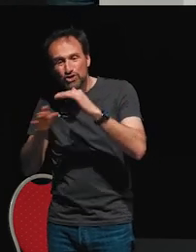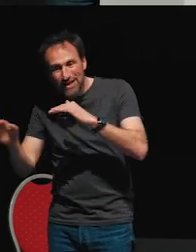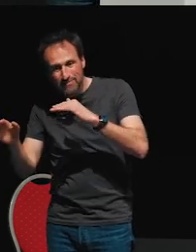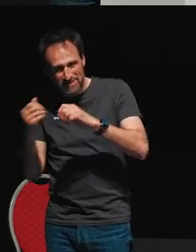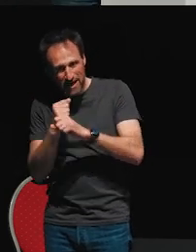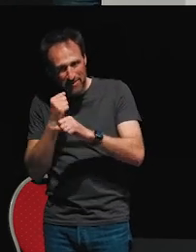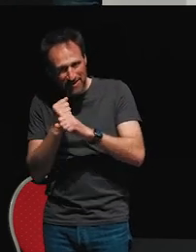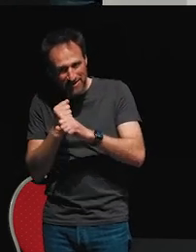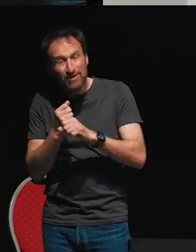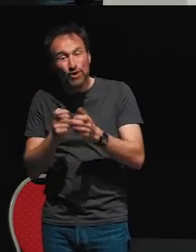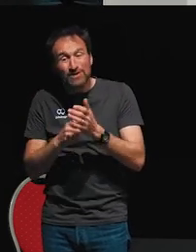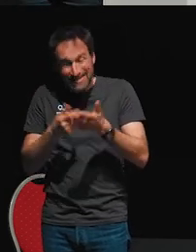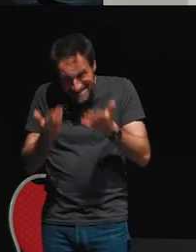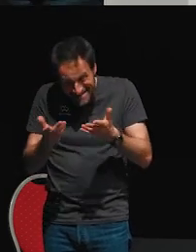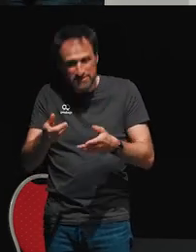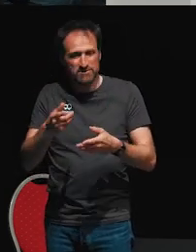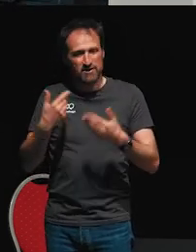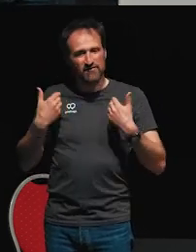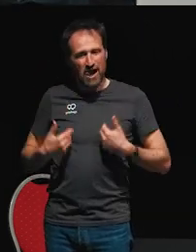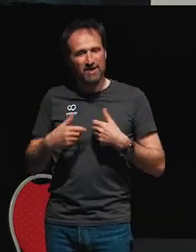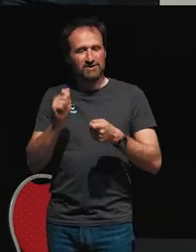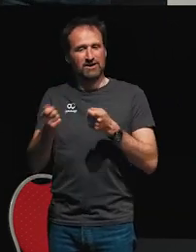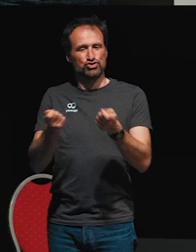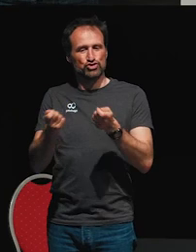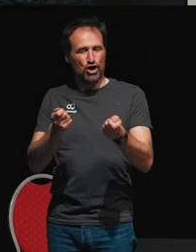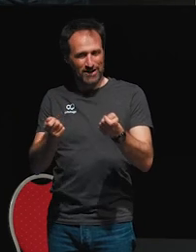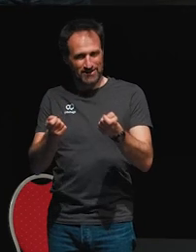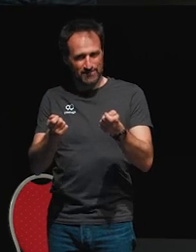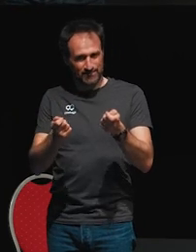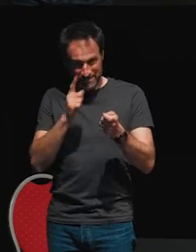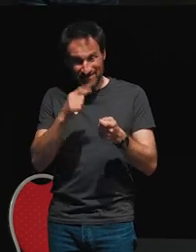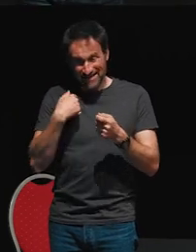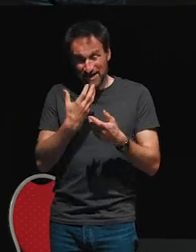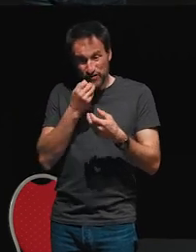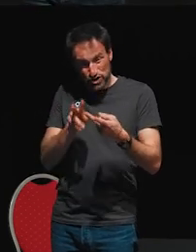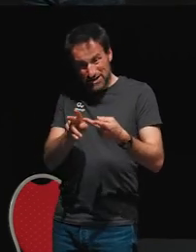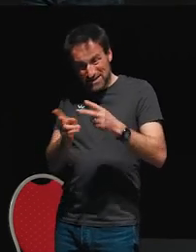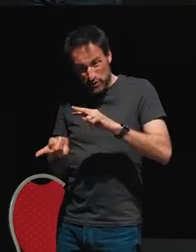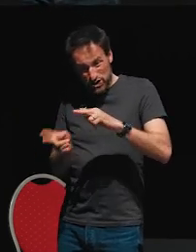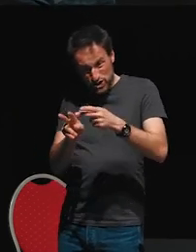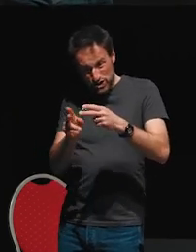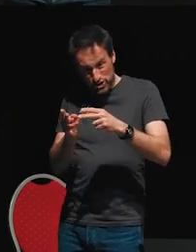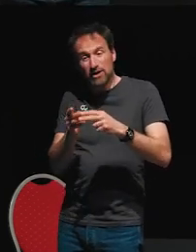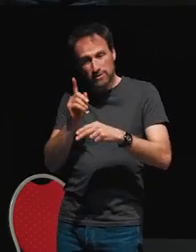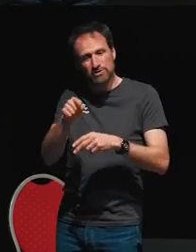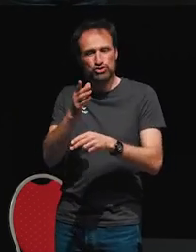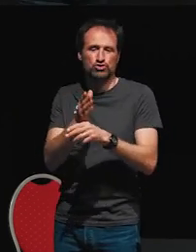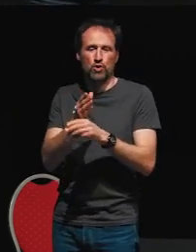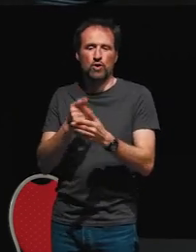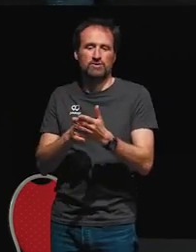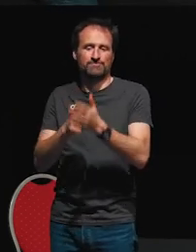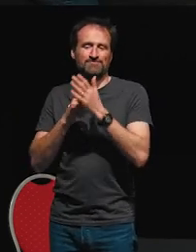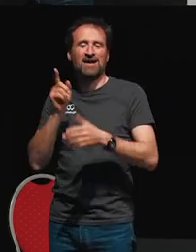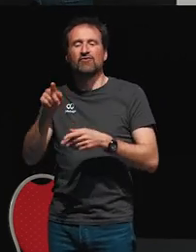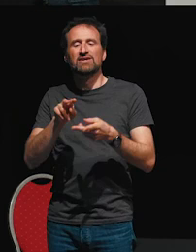these behaviors. Now, because I know I want to switch between them, that's already pointing me towards the switch map operator.